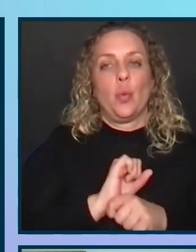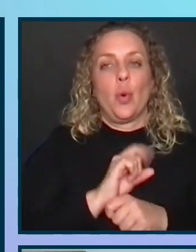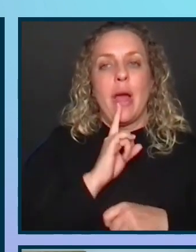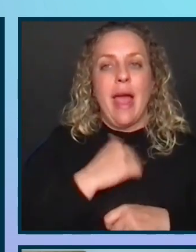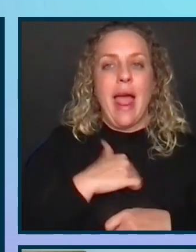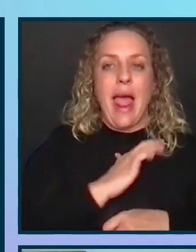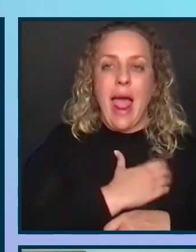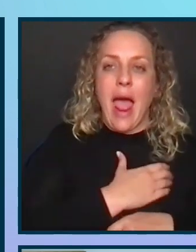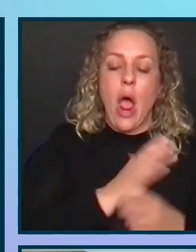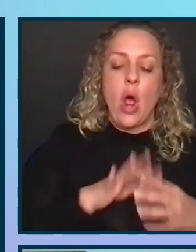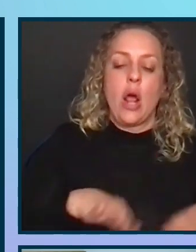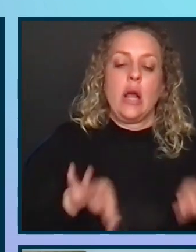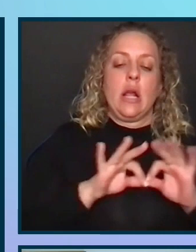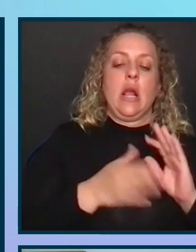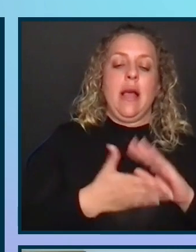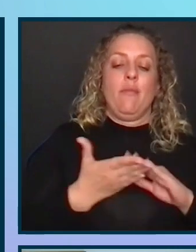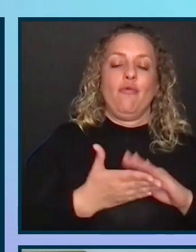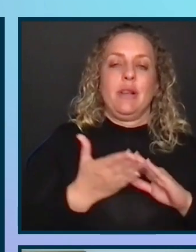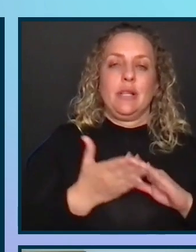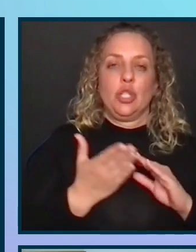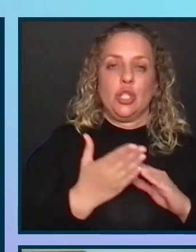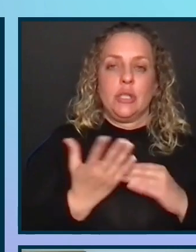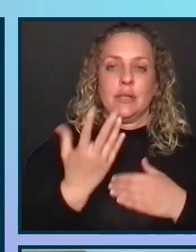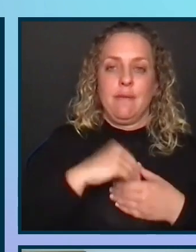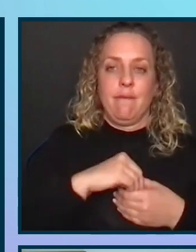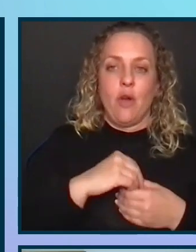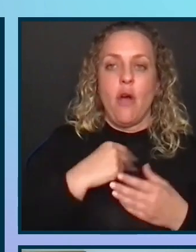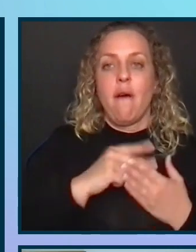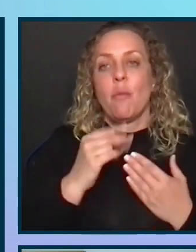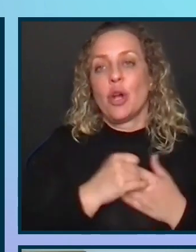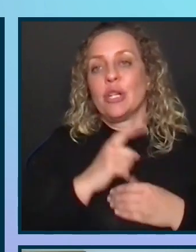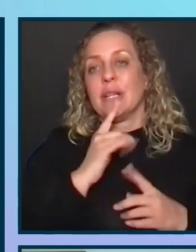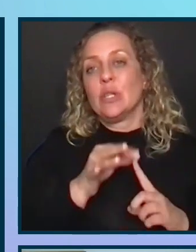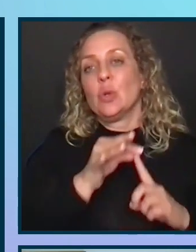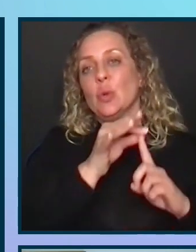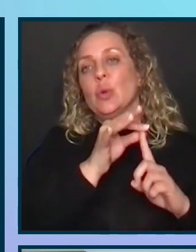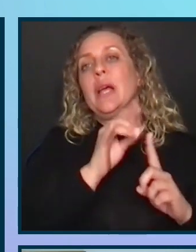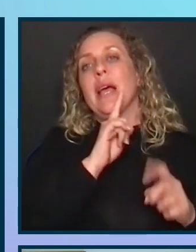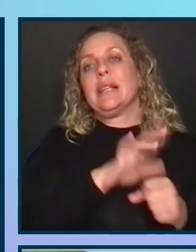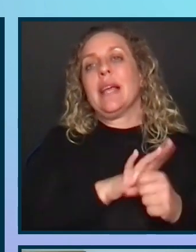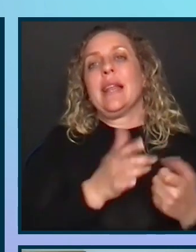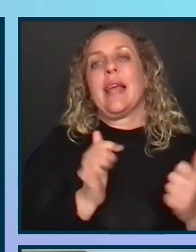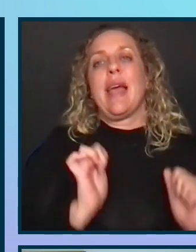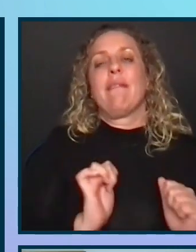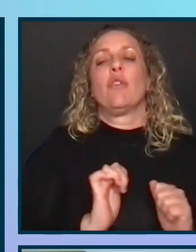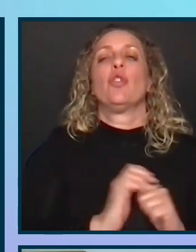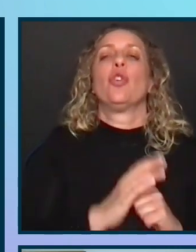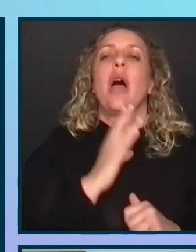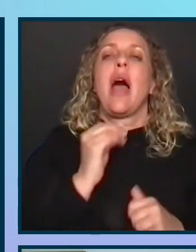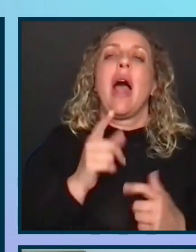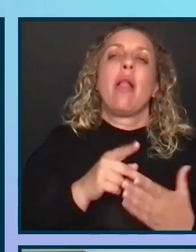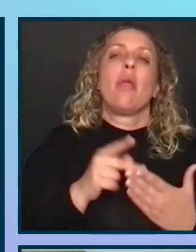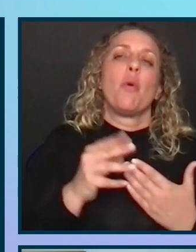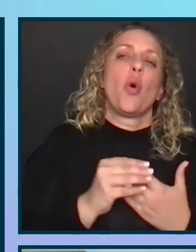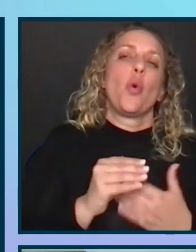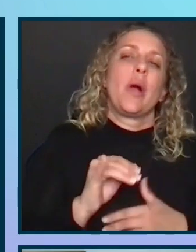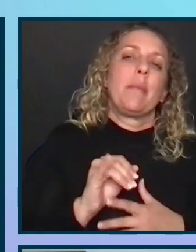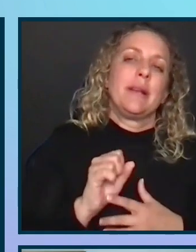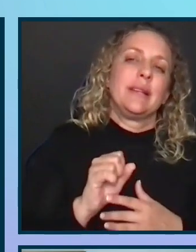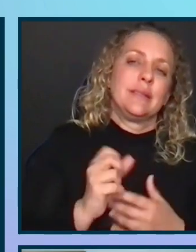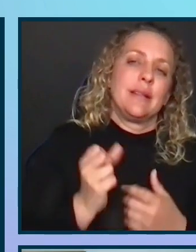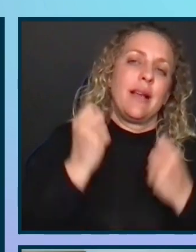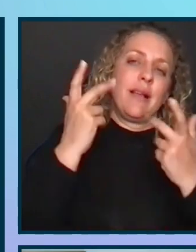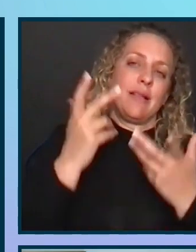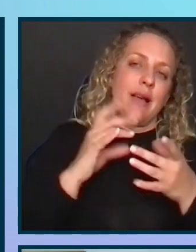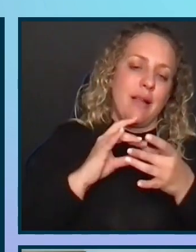operations. A project is unique dedicated effort and the program is a number of